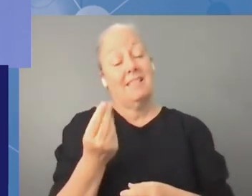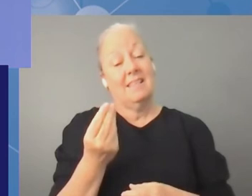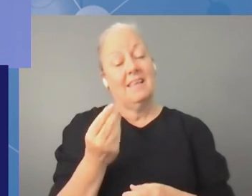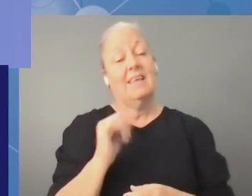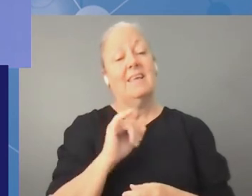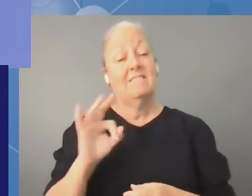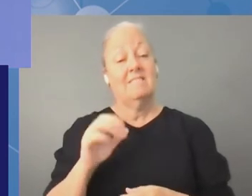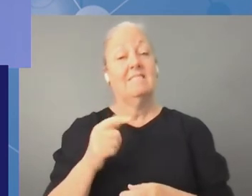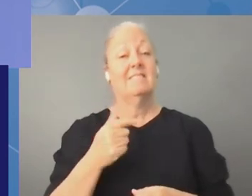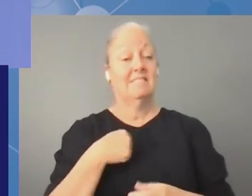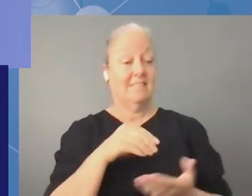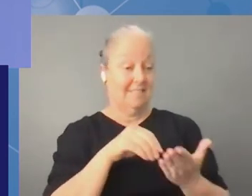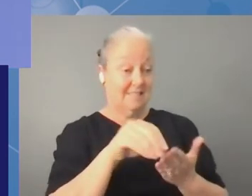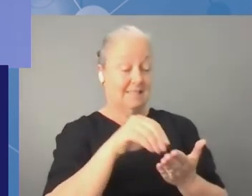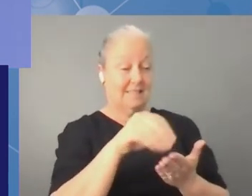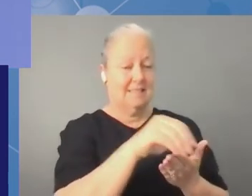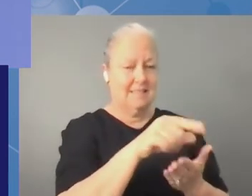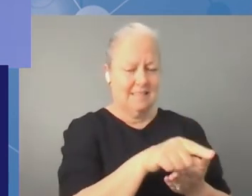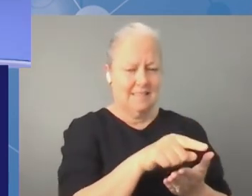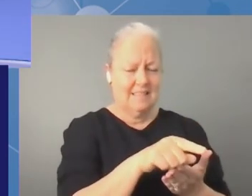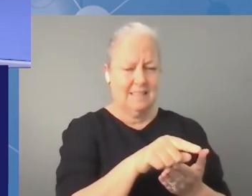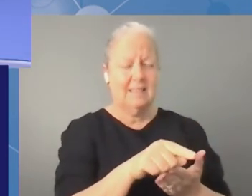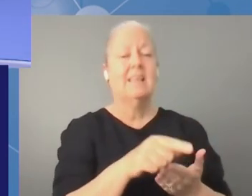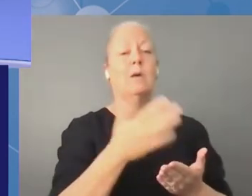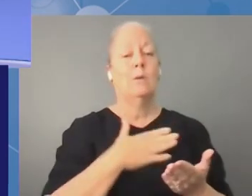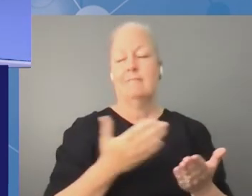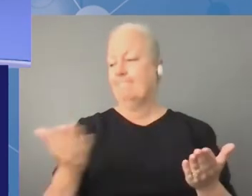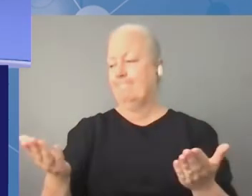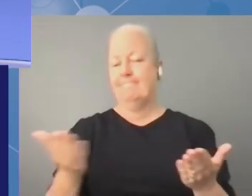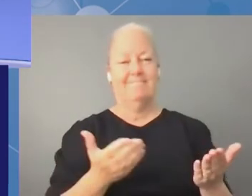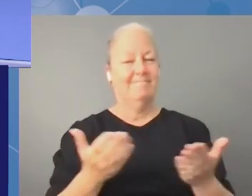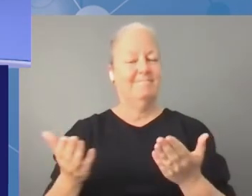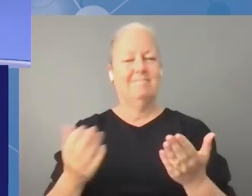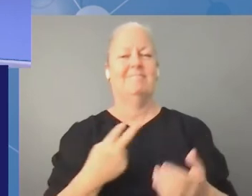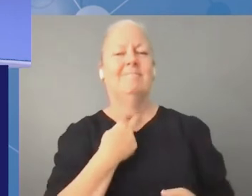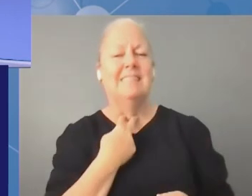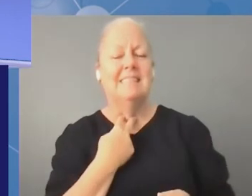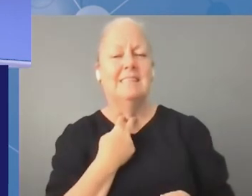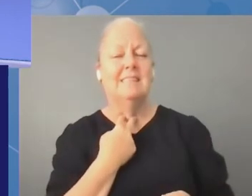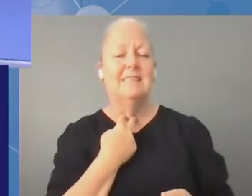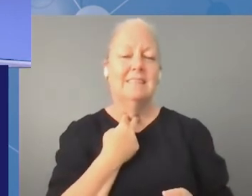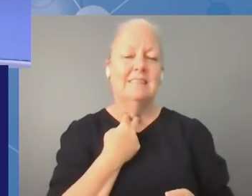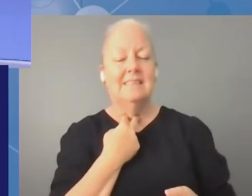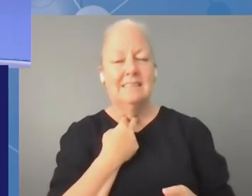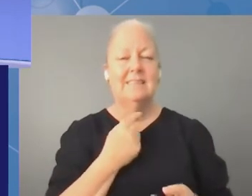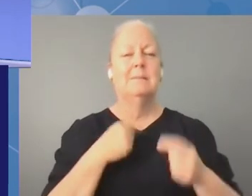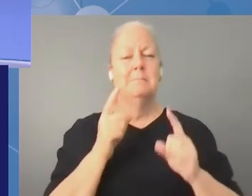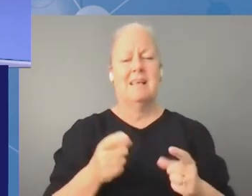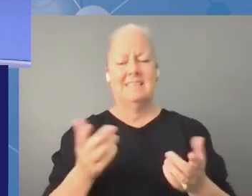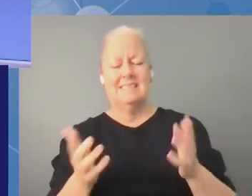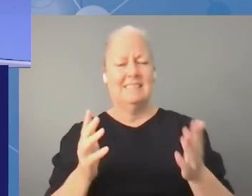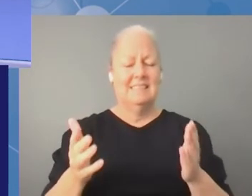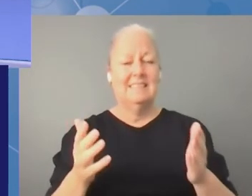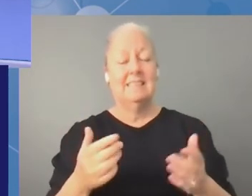we to give turn to another end um so it's it's a balance and we do have a mag working group